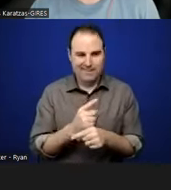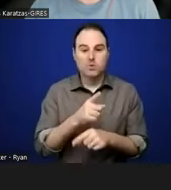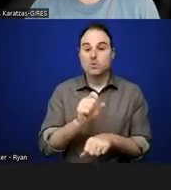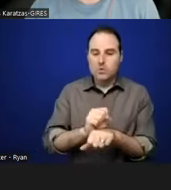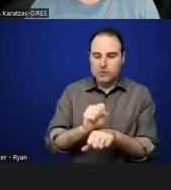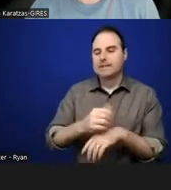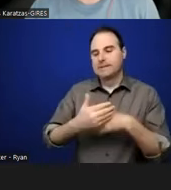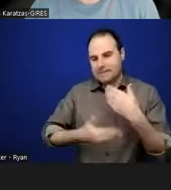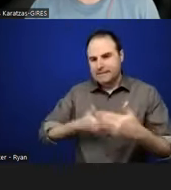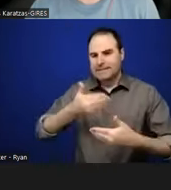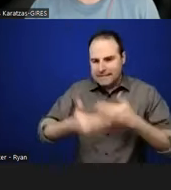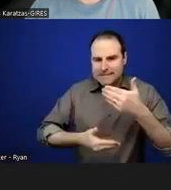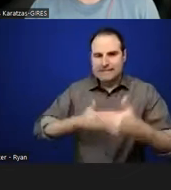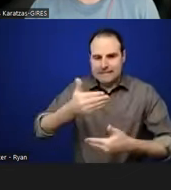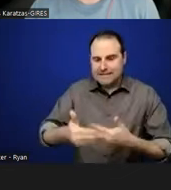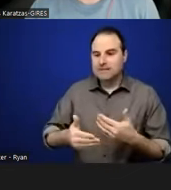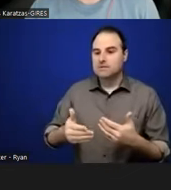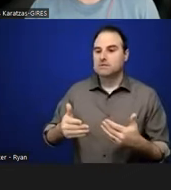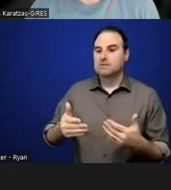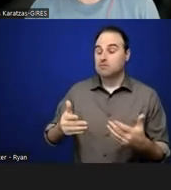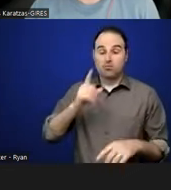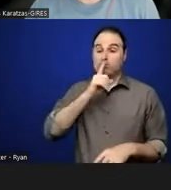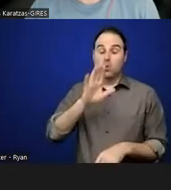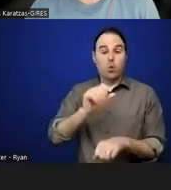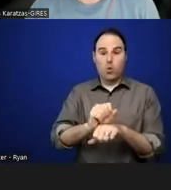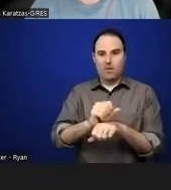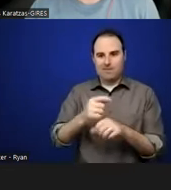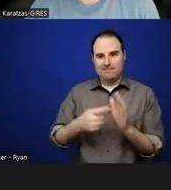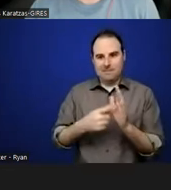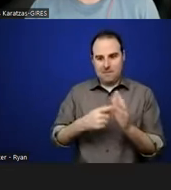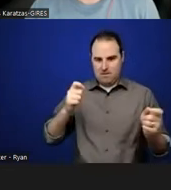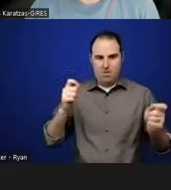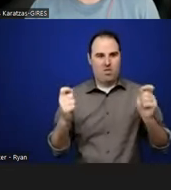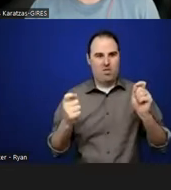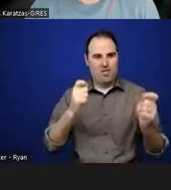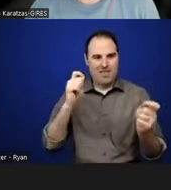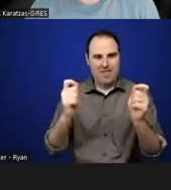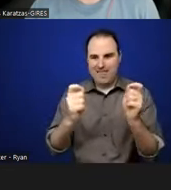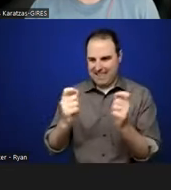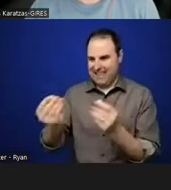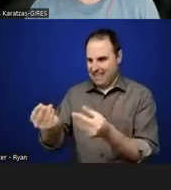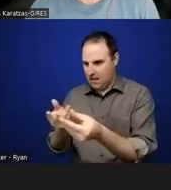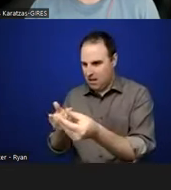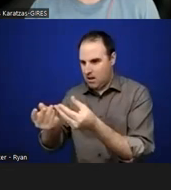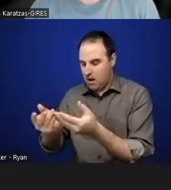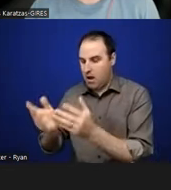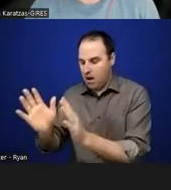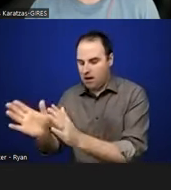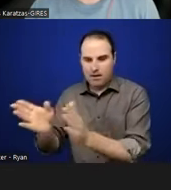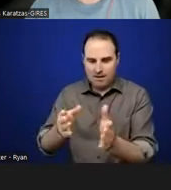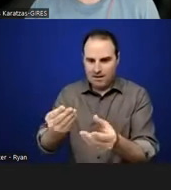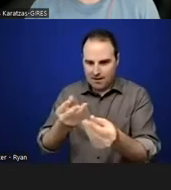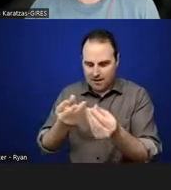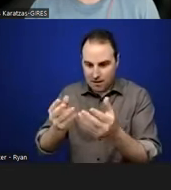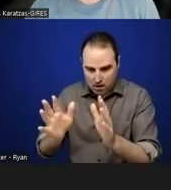as much from that as you can and it shifts and shapes the work. And then you go, you know, that's a way that I often work from that.